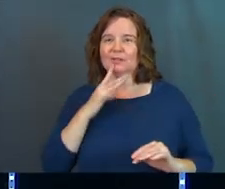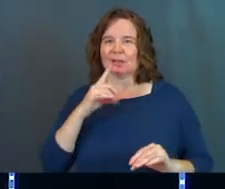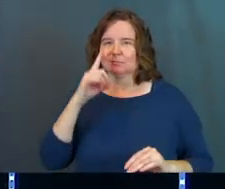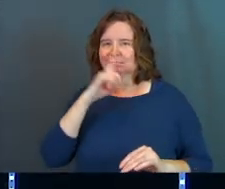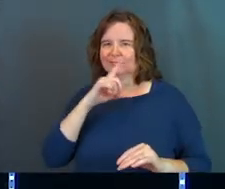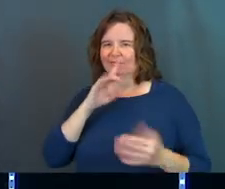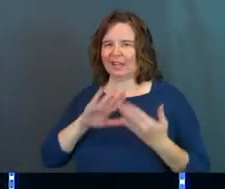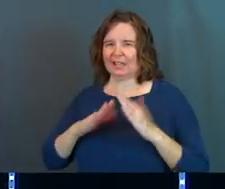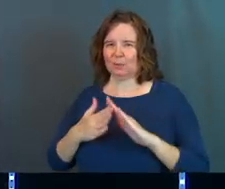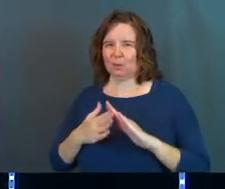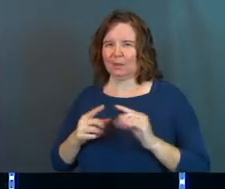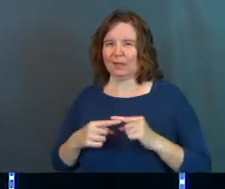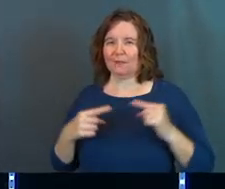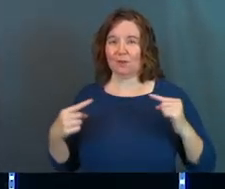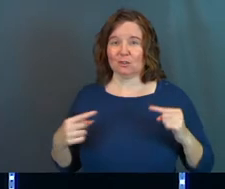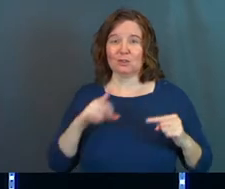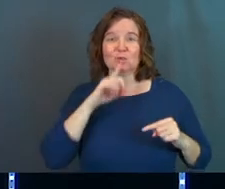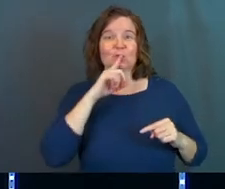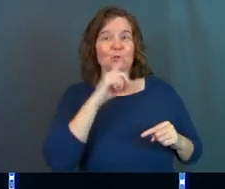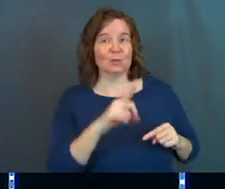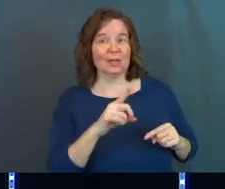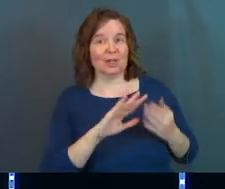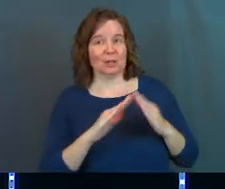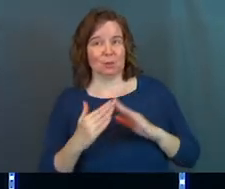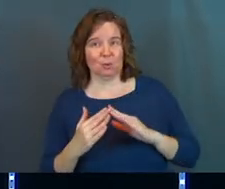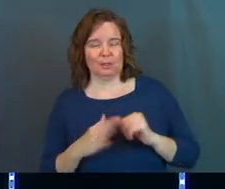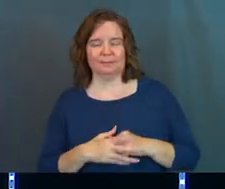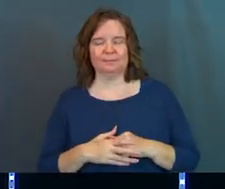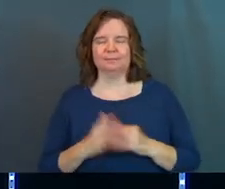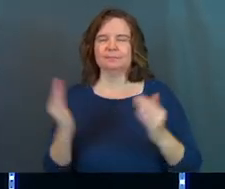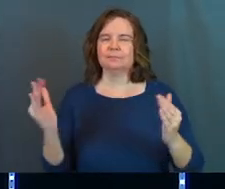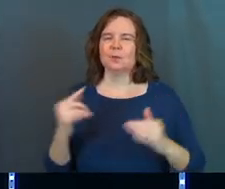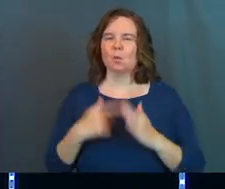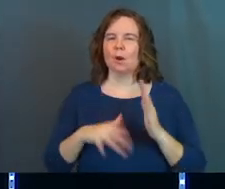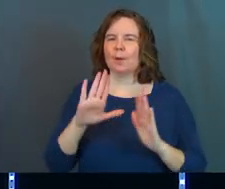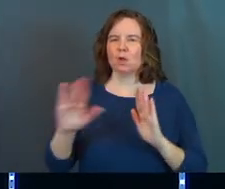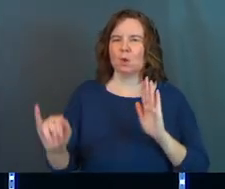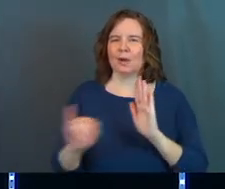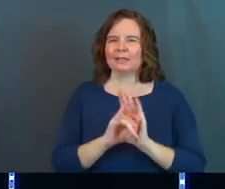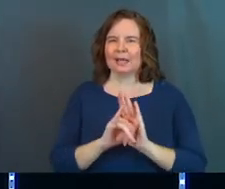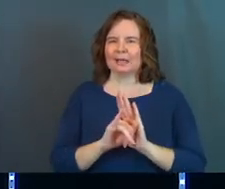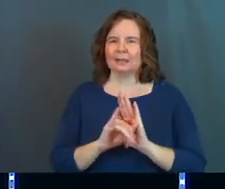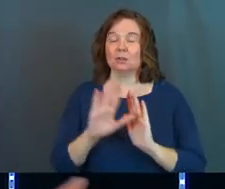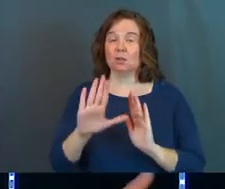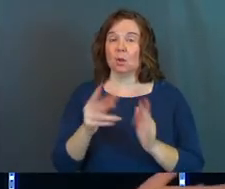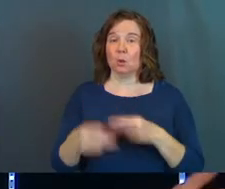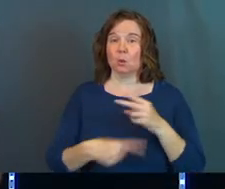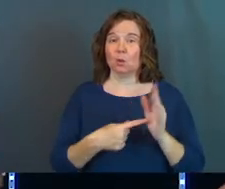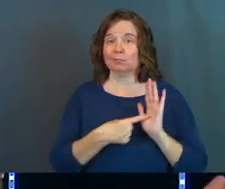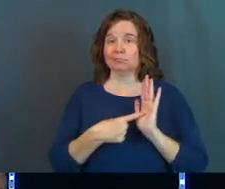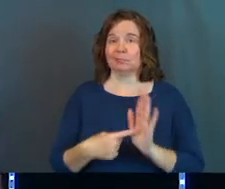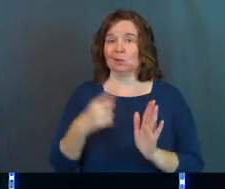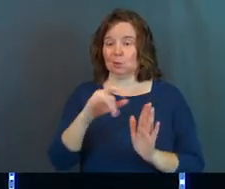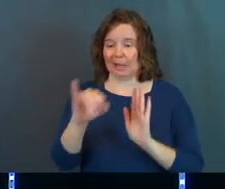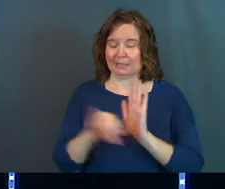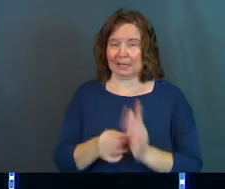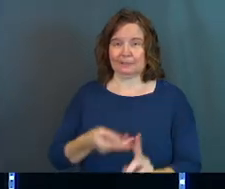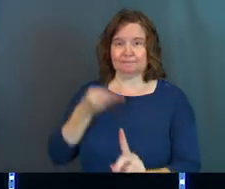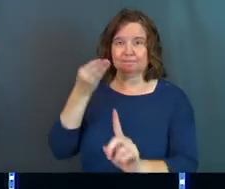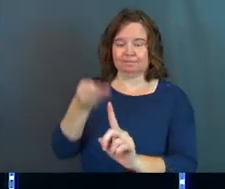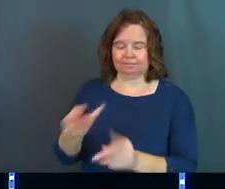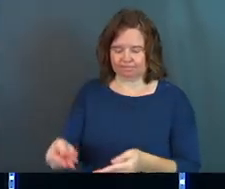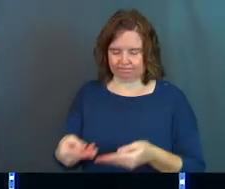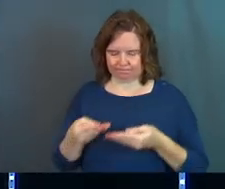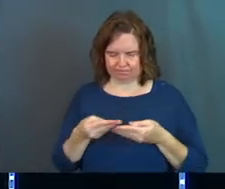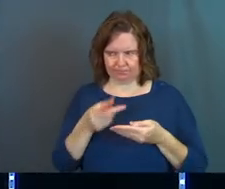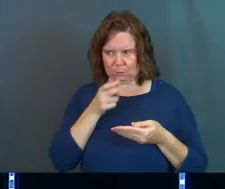counterfeit community versus real community. What about your identity? See, the world hands you, this is week three, world hands you an identity, and you